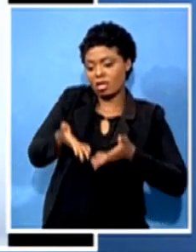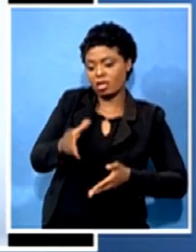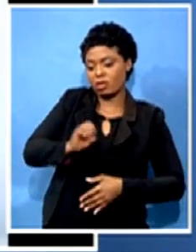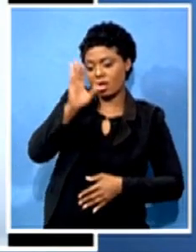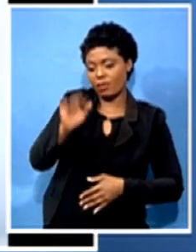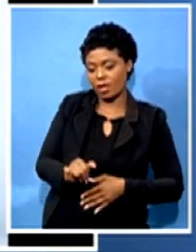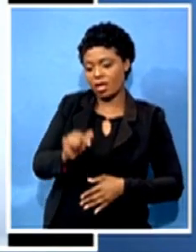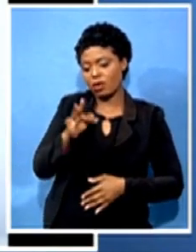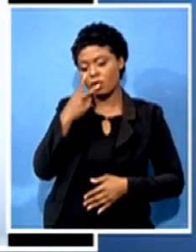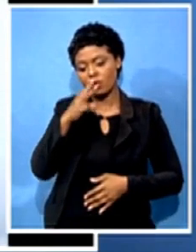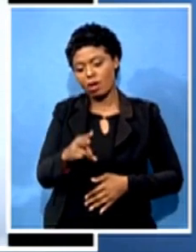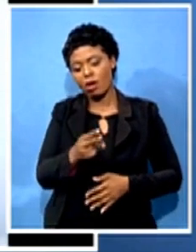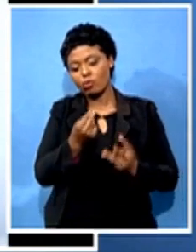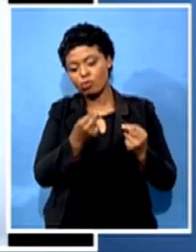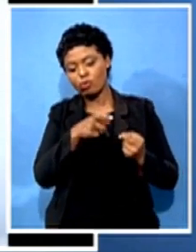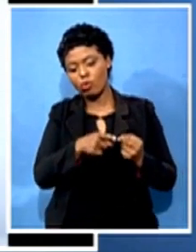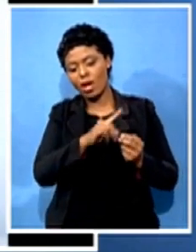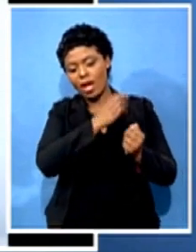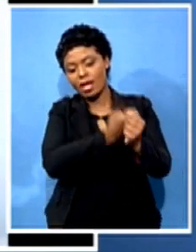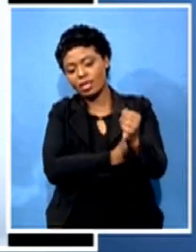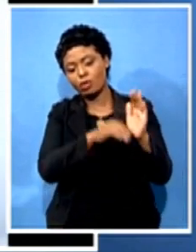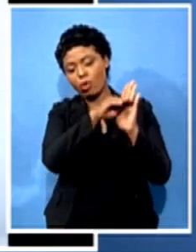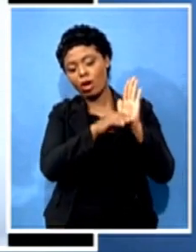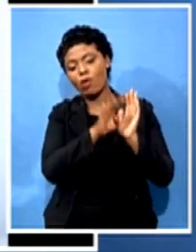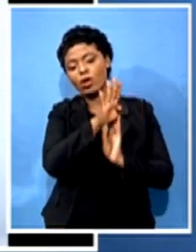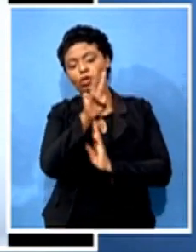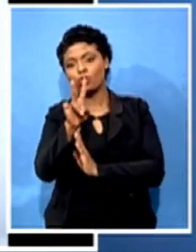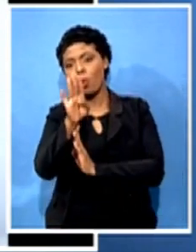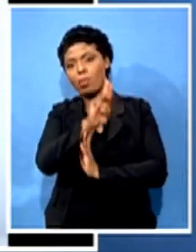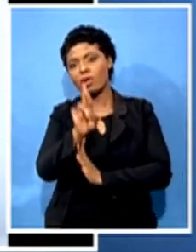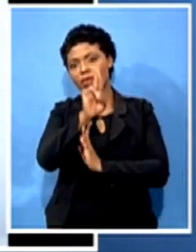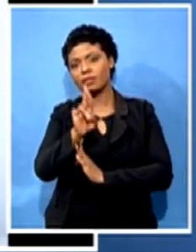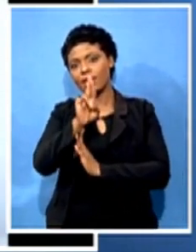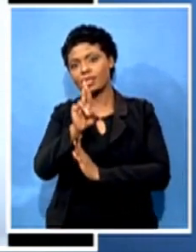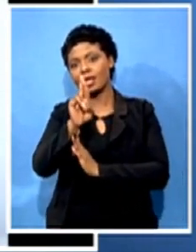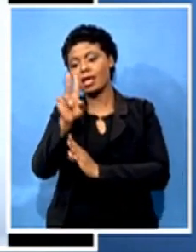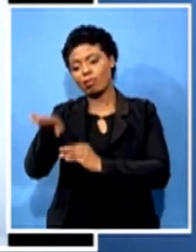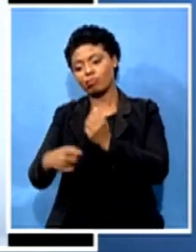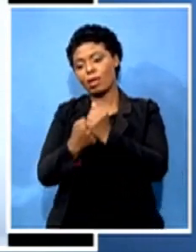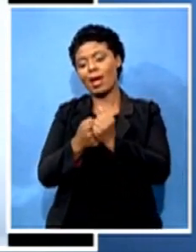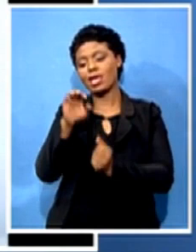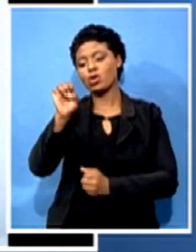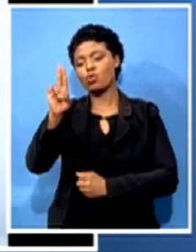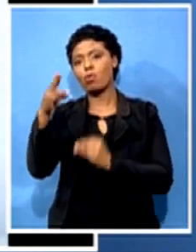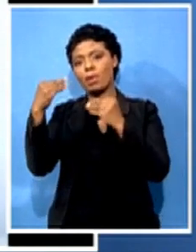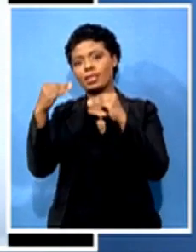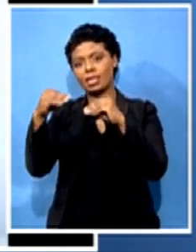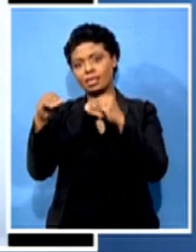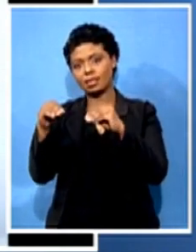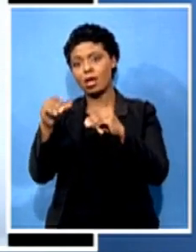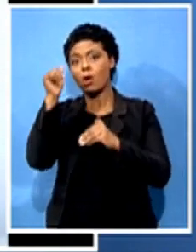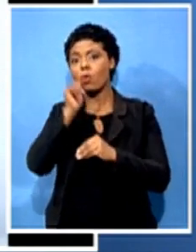billion investment is accounted for by EU businesses. And, you know, when they set up in South Africa, it means they're employing local,